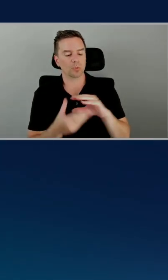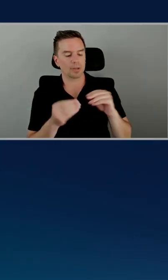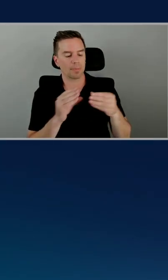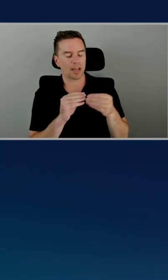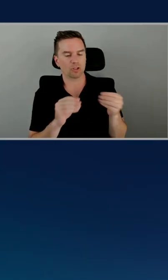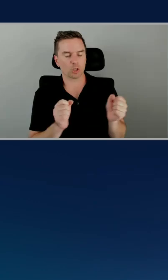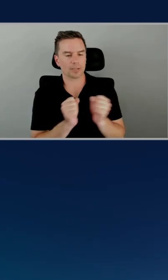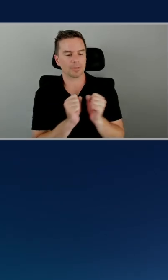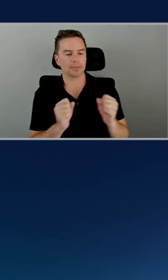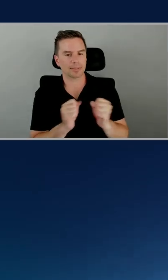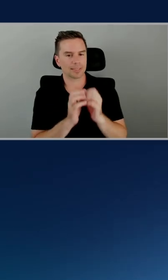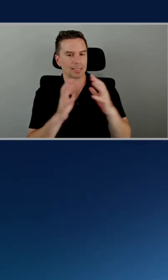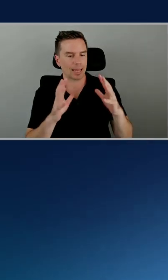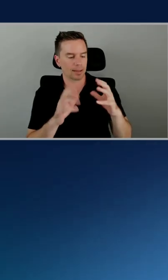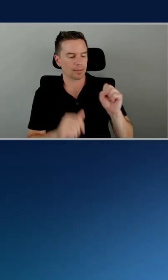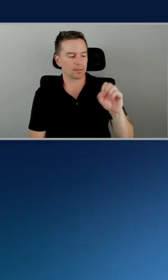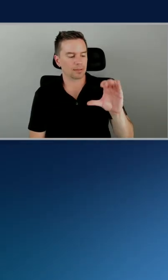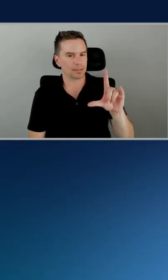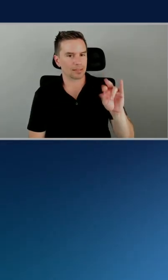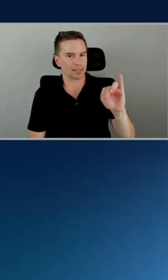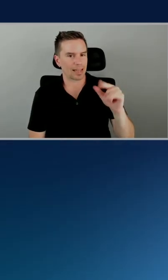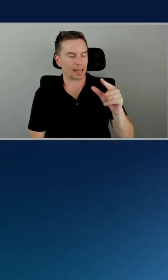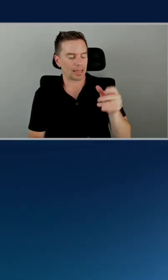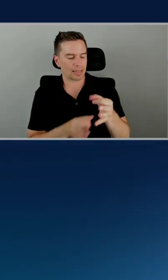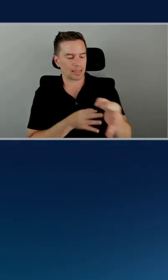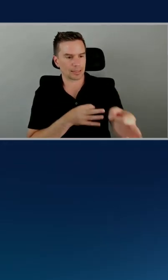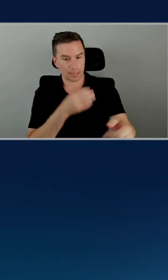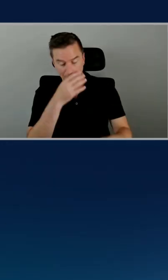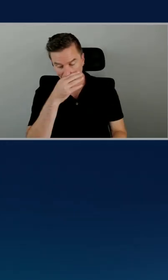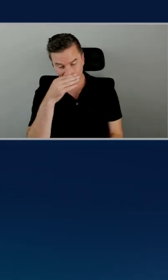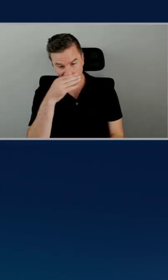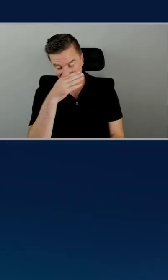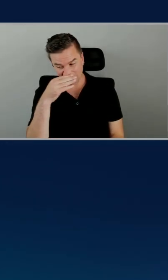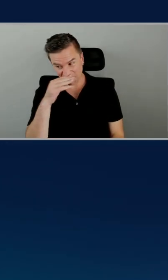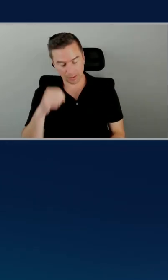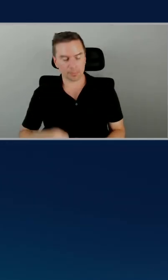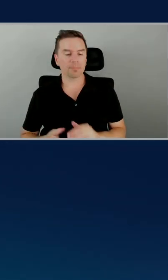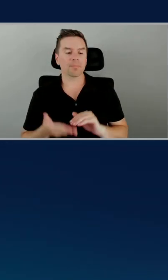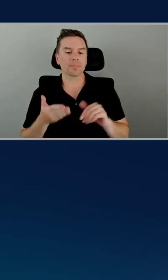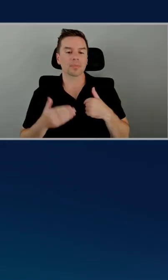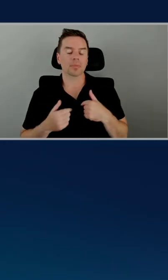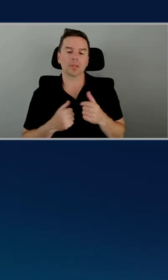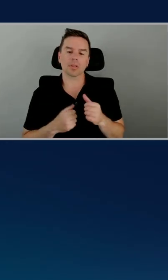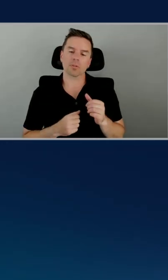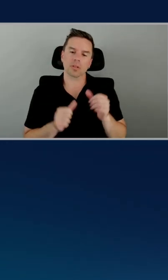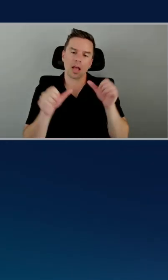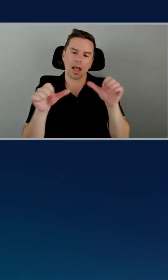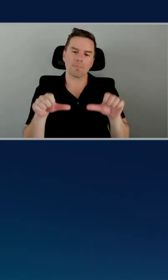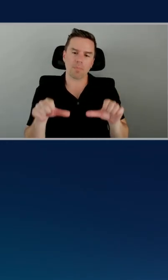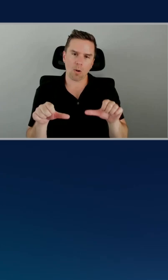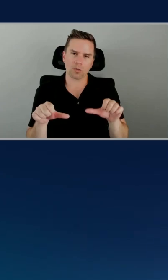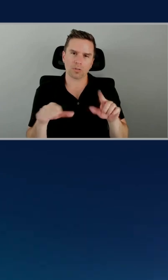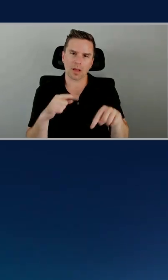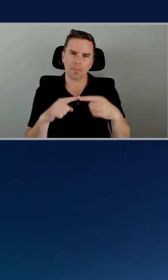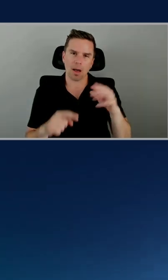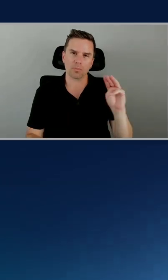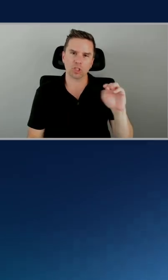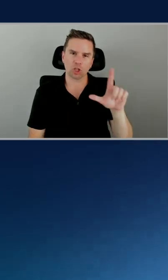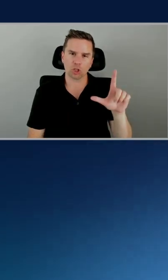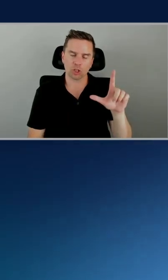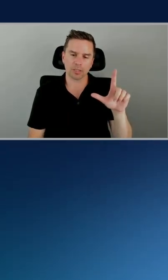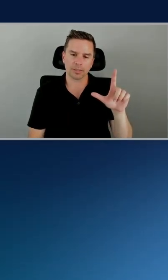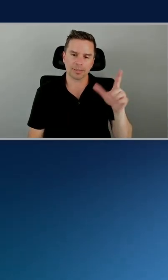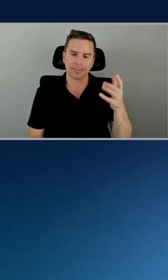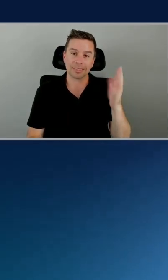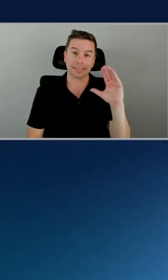Quick note on that, actually, I think a few days ago, there's a blog post on the machine learning blog now, where it sounds like that's now been fixed, and